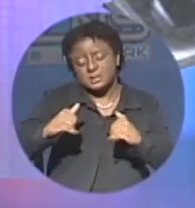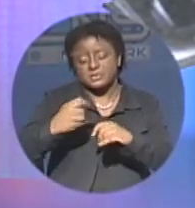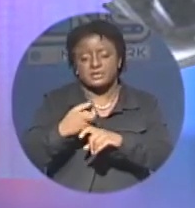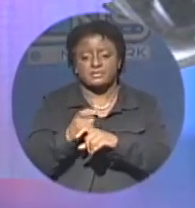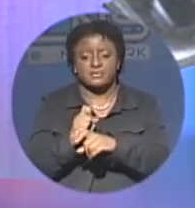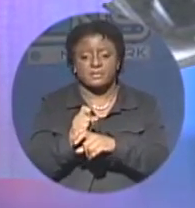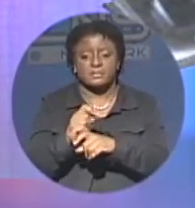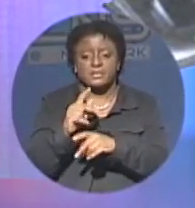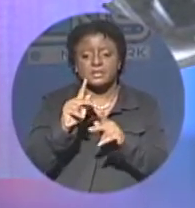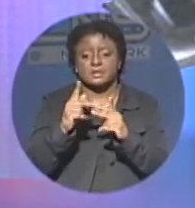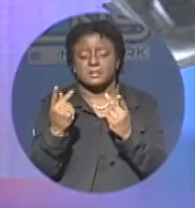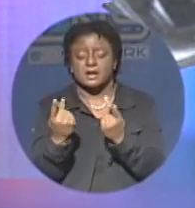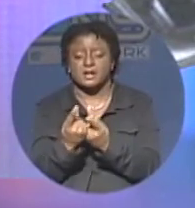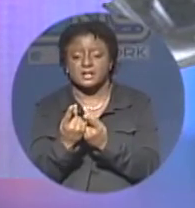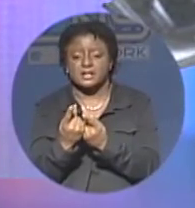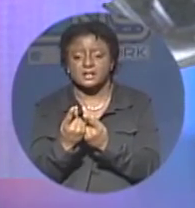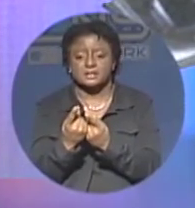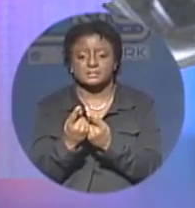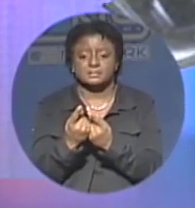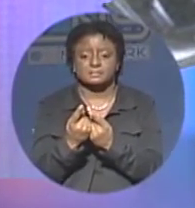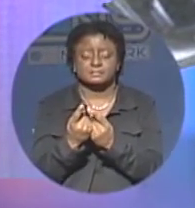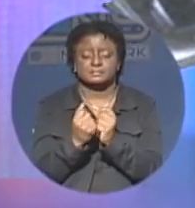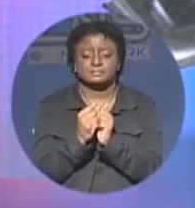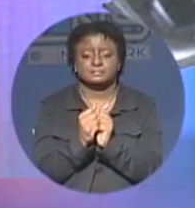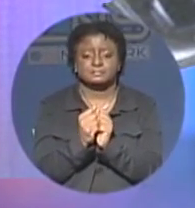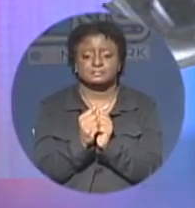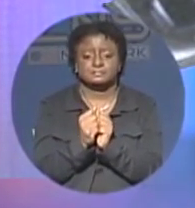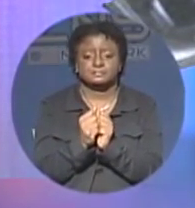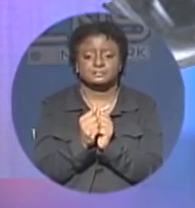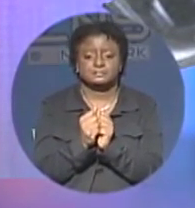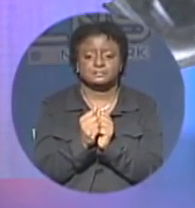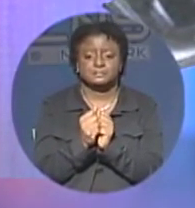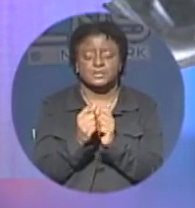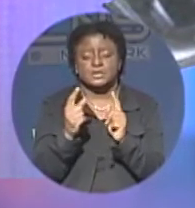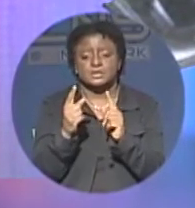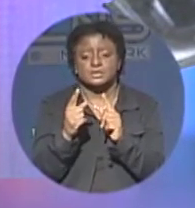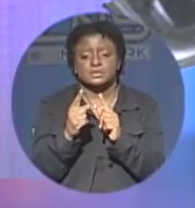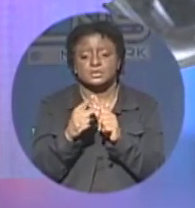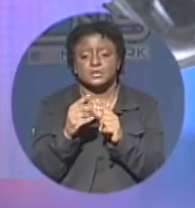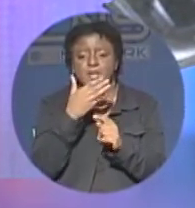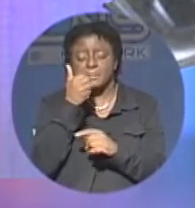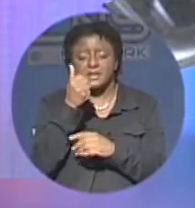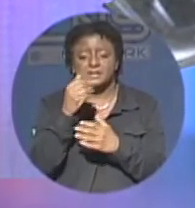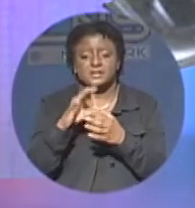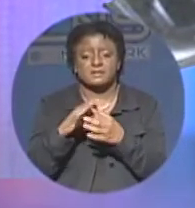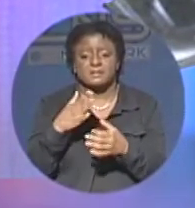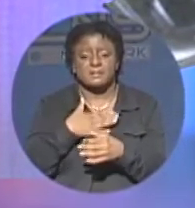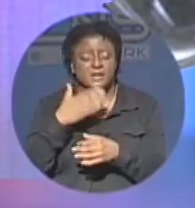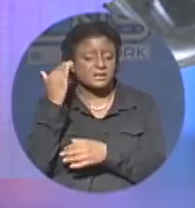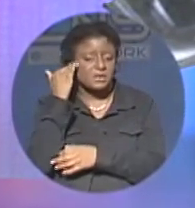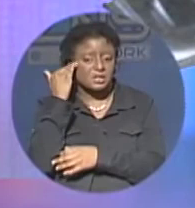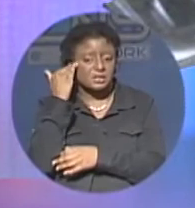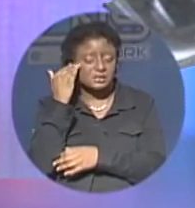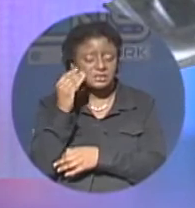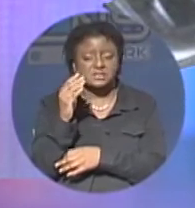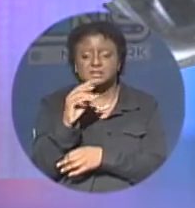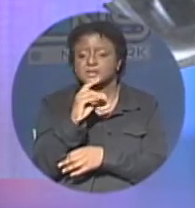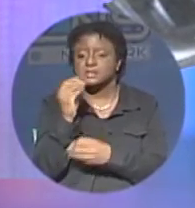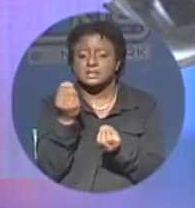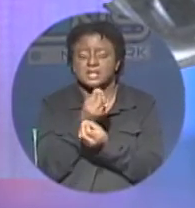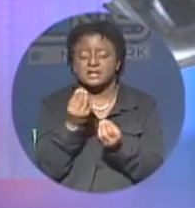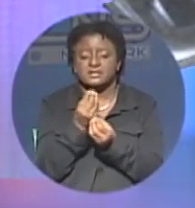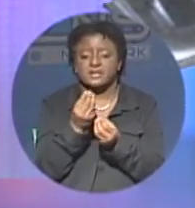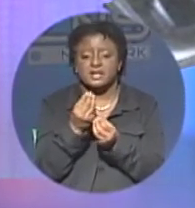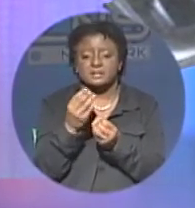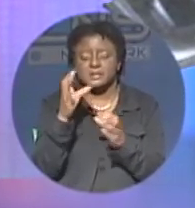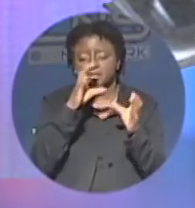either of the MPs. And to the best of my information, neither is the Speaker of the House. Let me